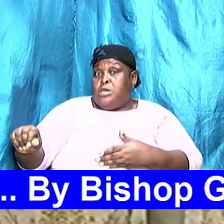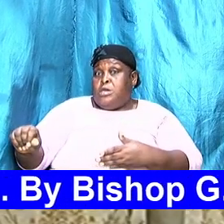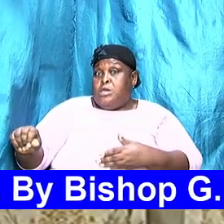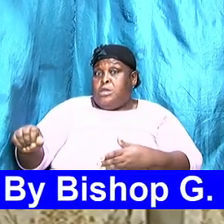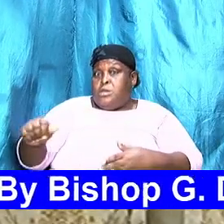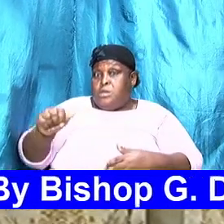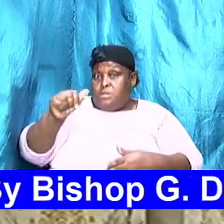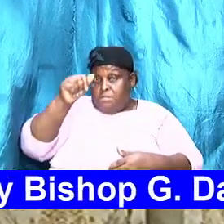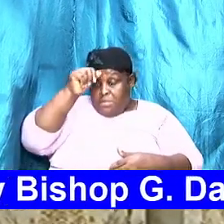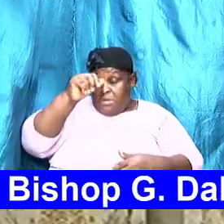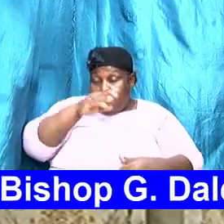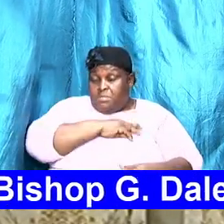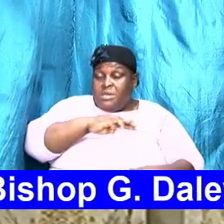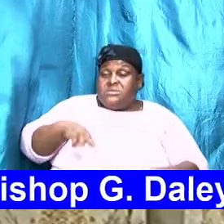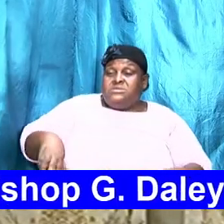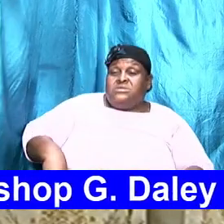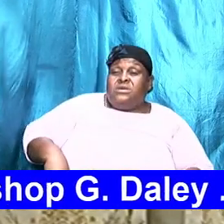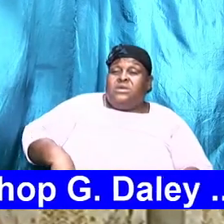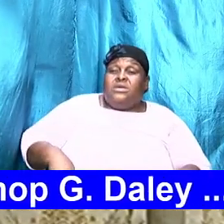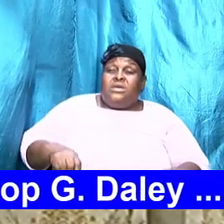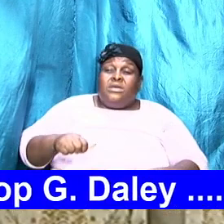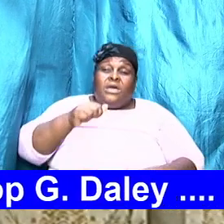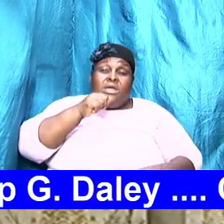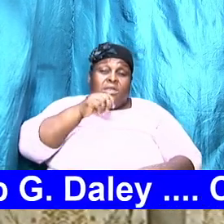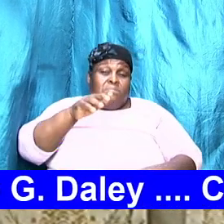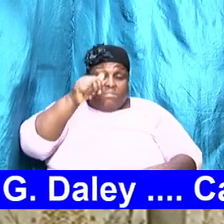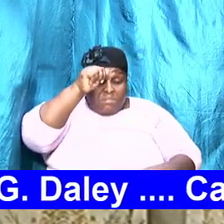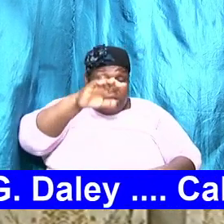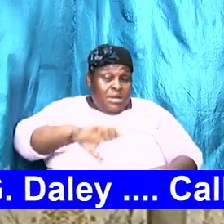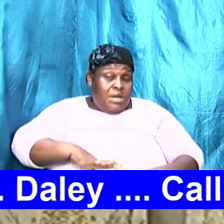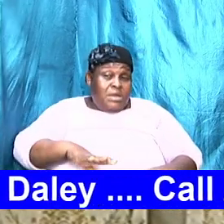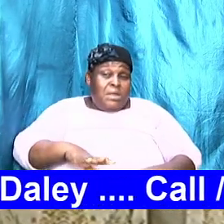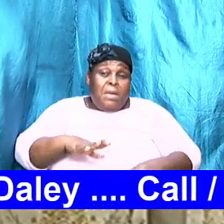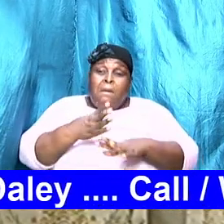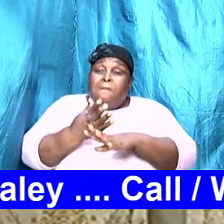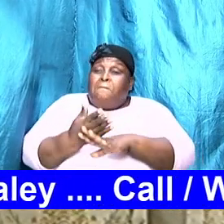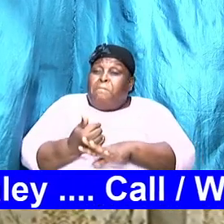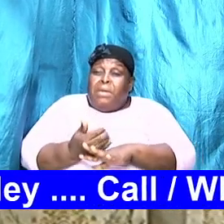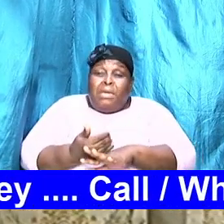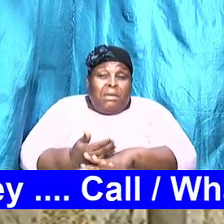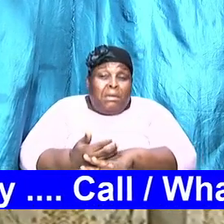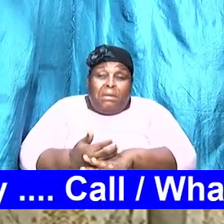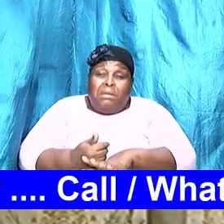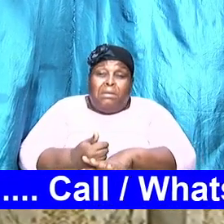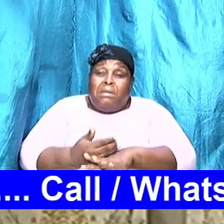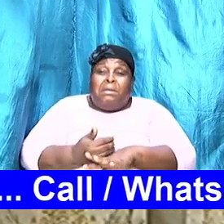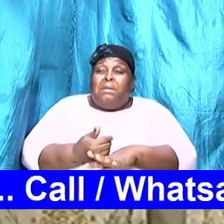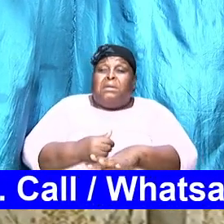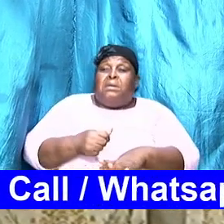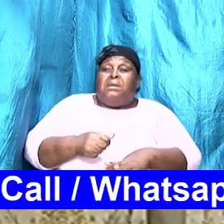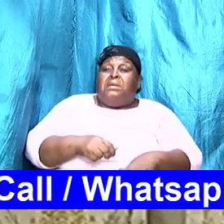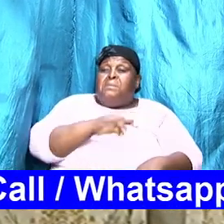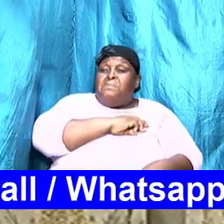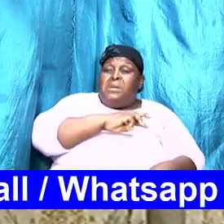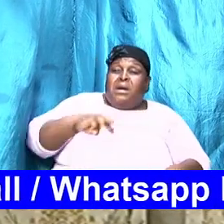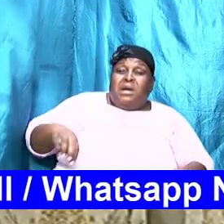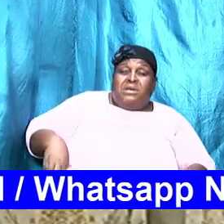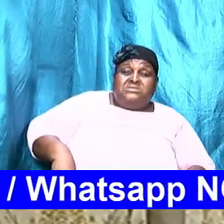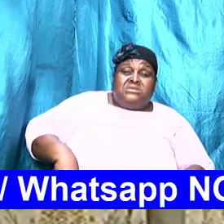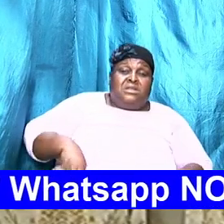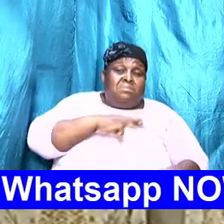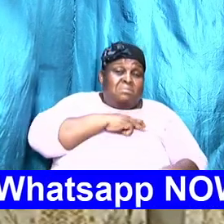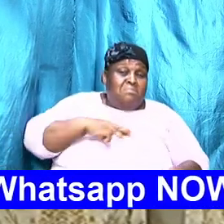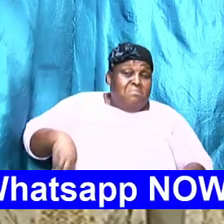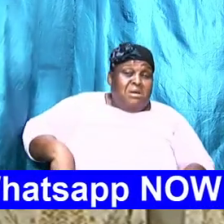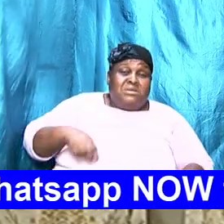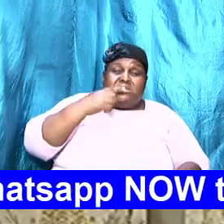pay me, you know. And the man pleaded with his Lord. And the Lord said, all right, all right. You know what happened? I understand. You're under pressure.